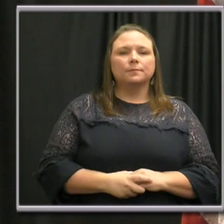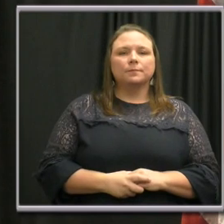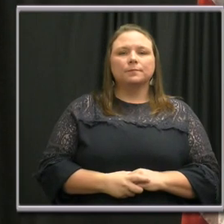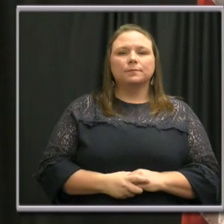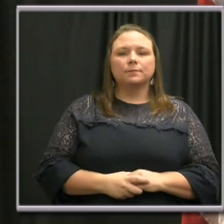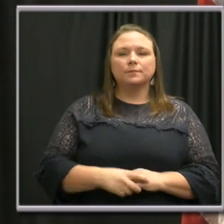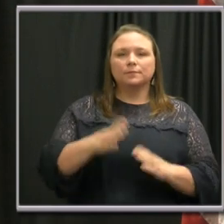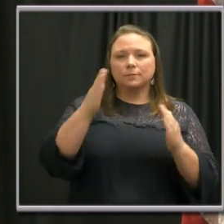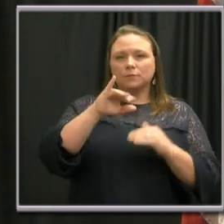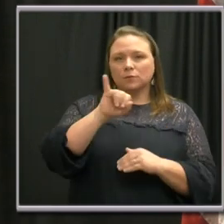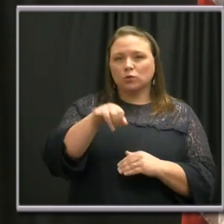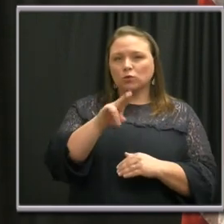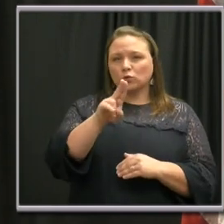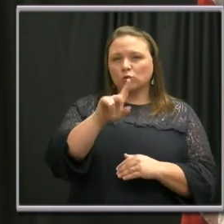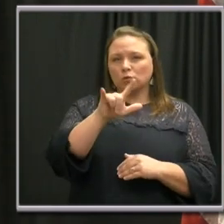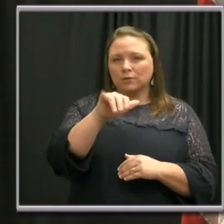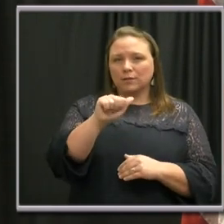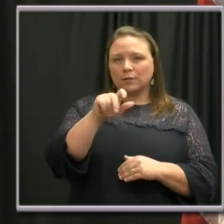And we have Julia Palazzo.